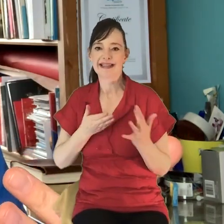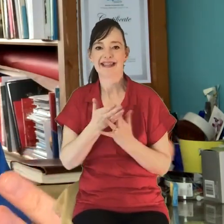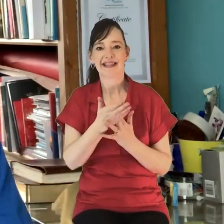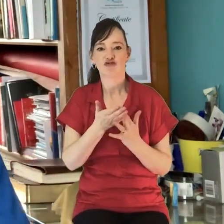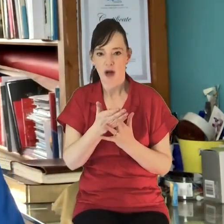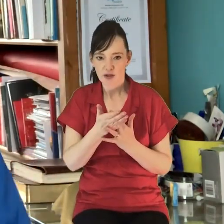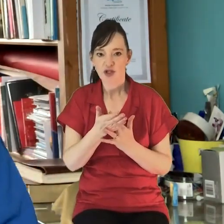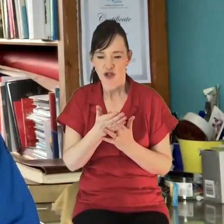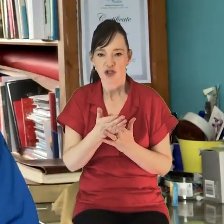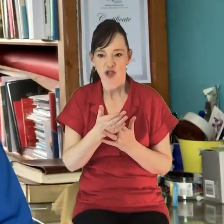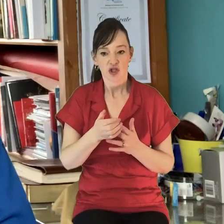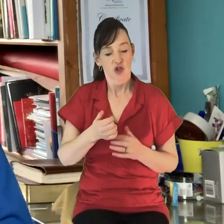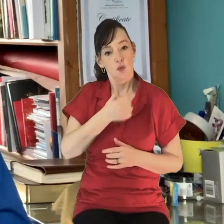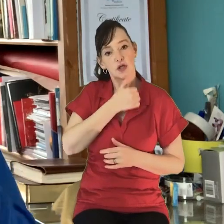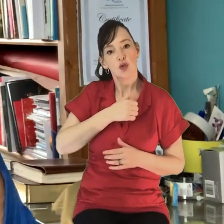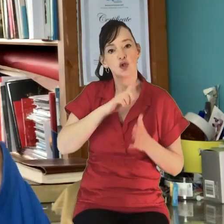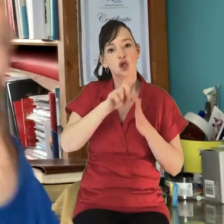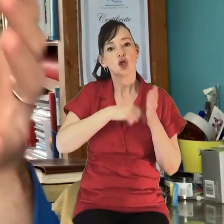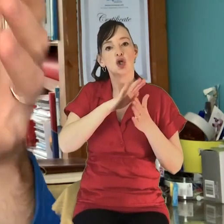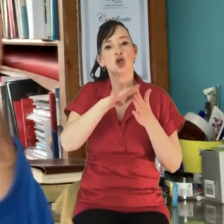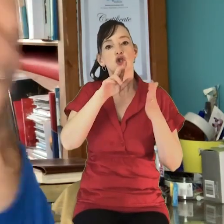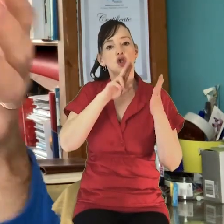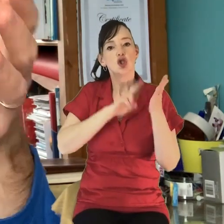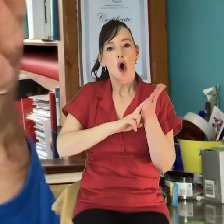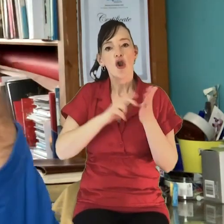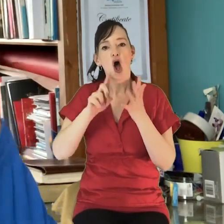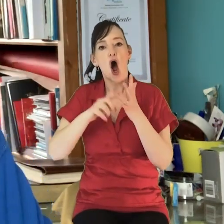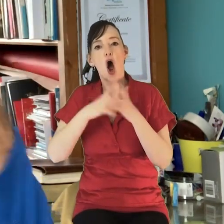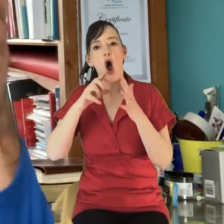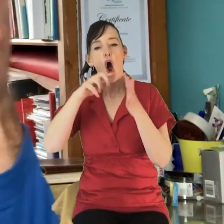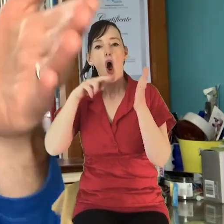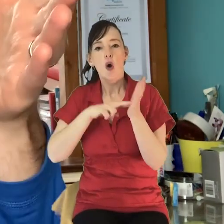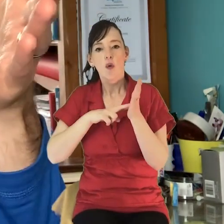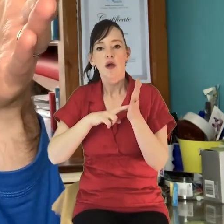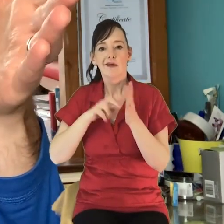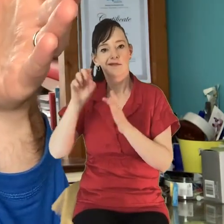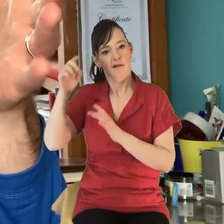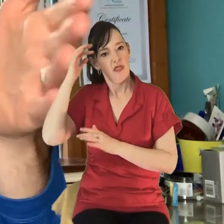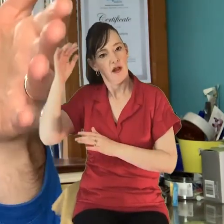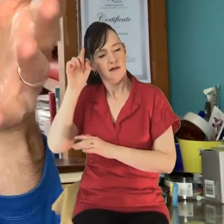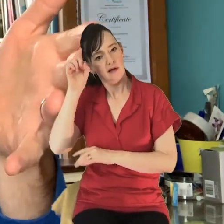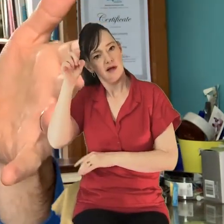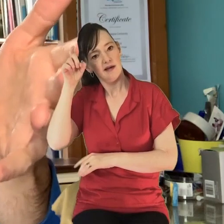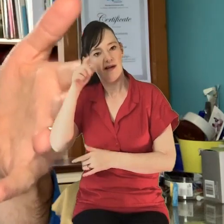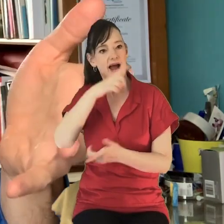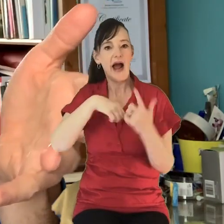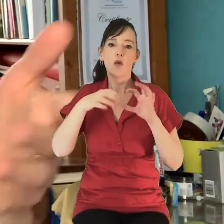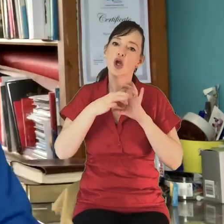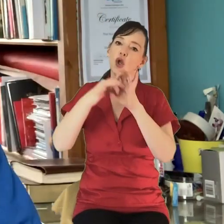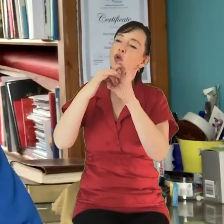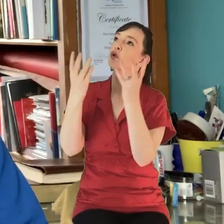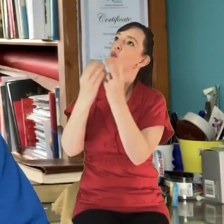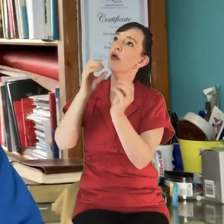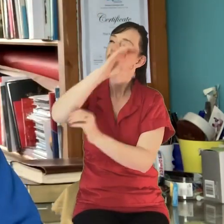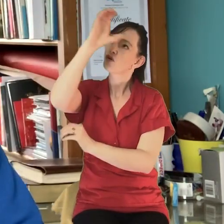So we used John Owen's idea of our union with Christ, something that doesn't change, being the basis for our